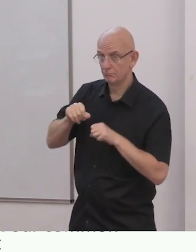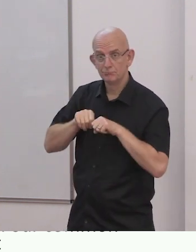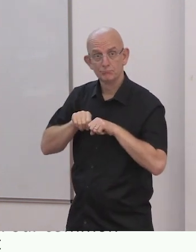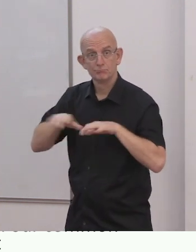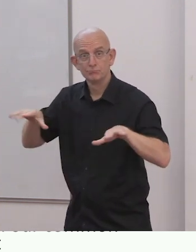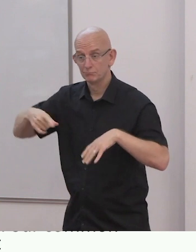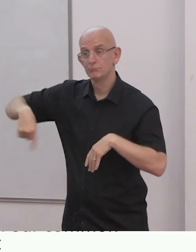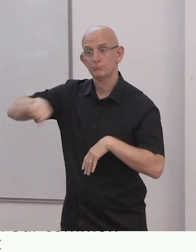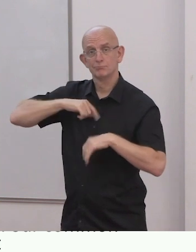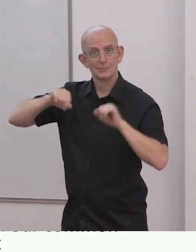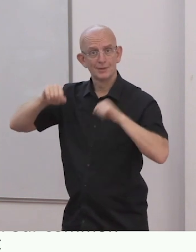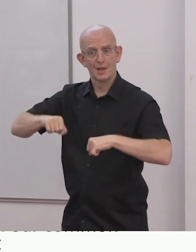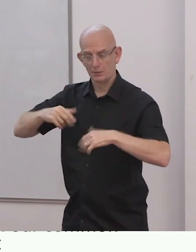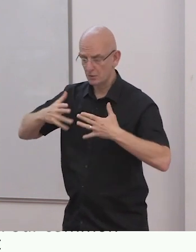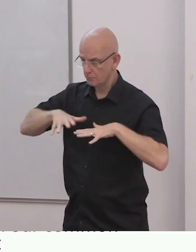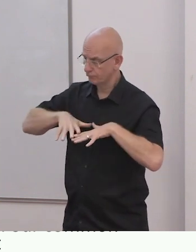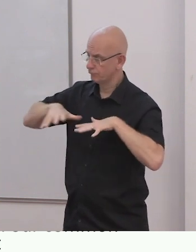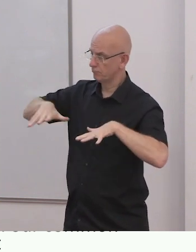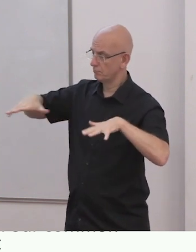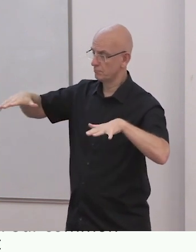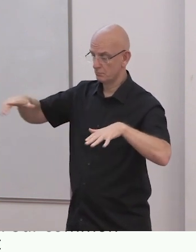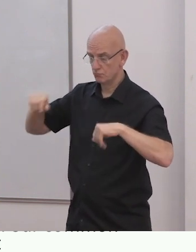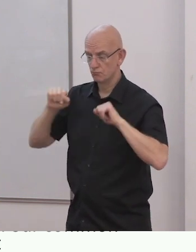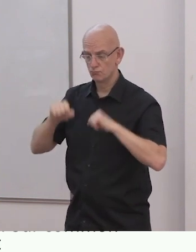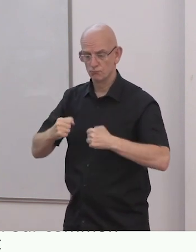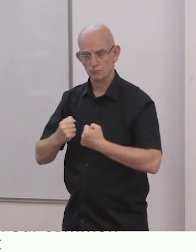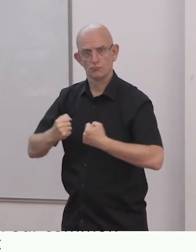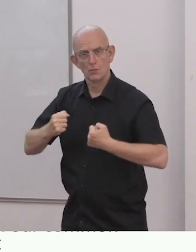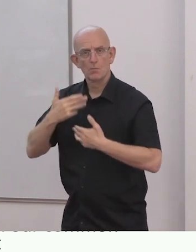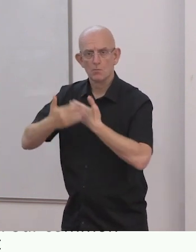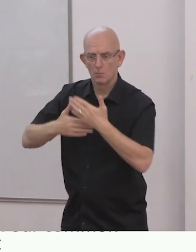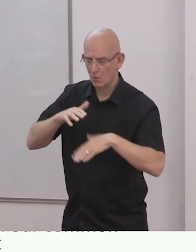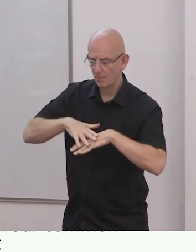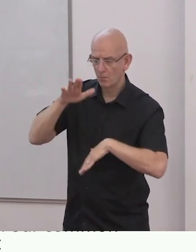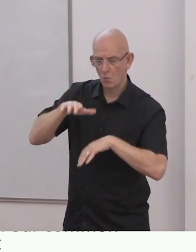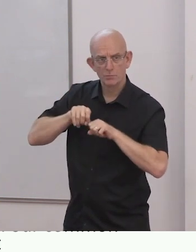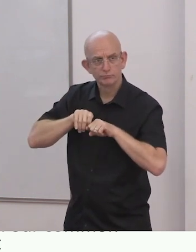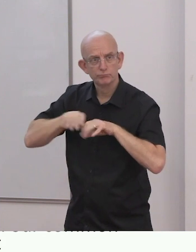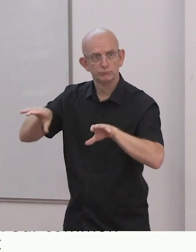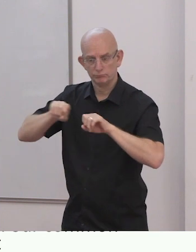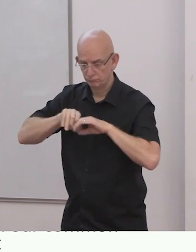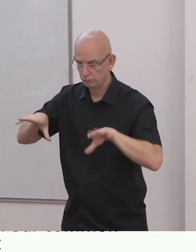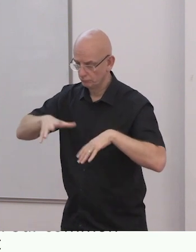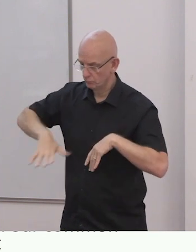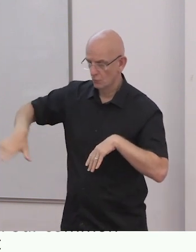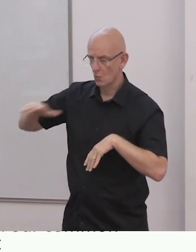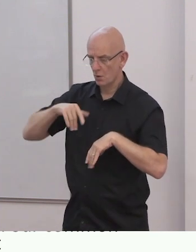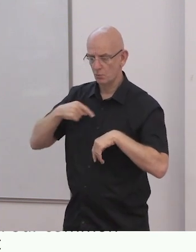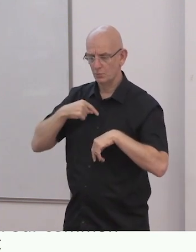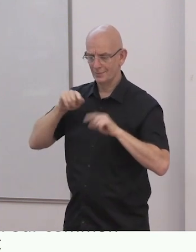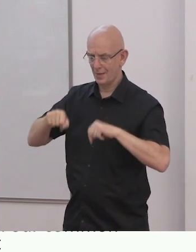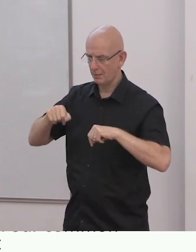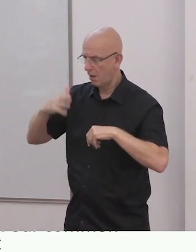knowledge to bridge specific technical gaps to support our advocacy work.